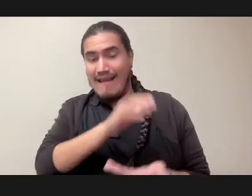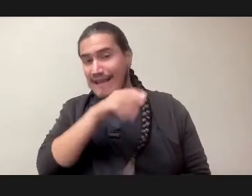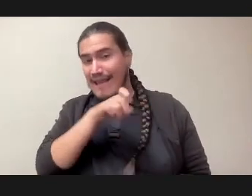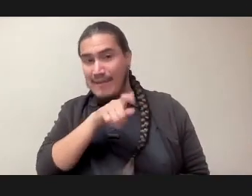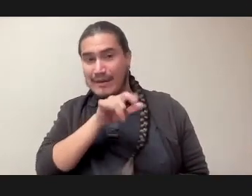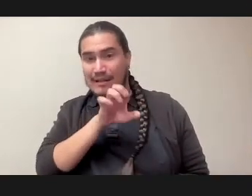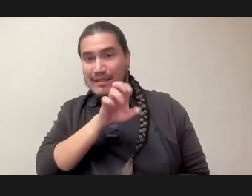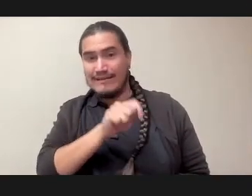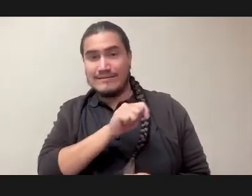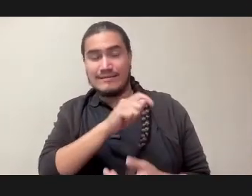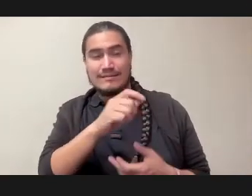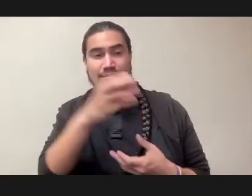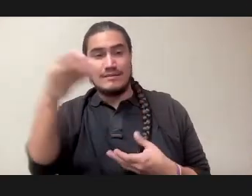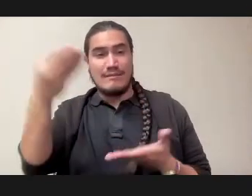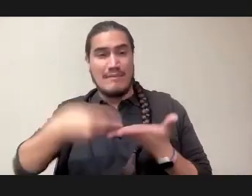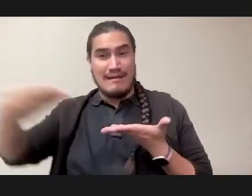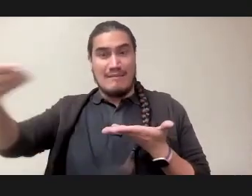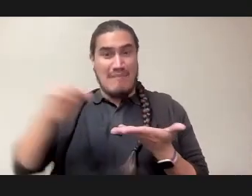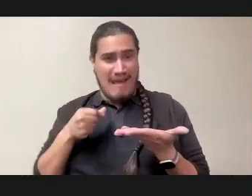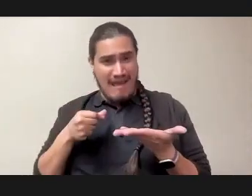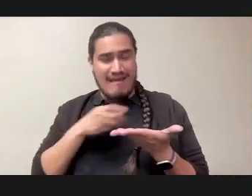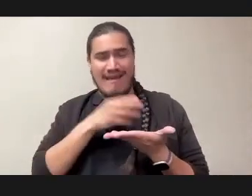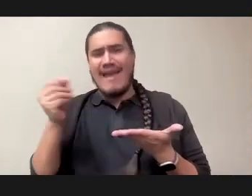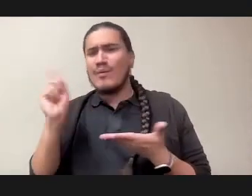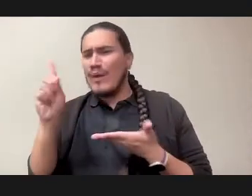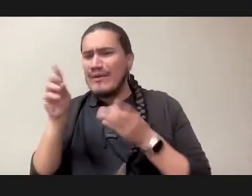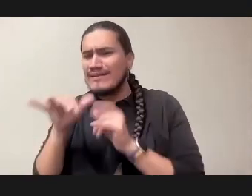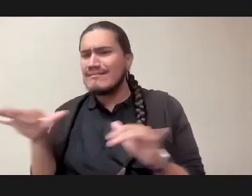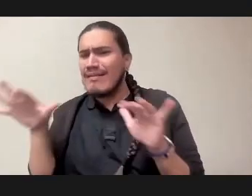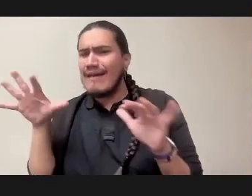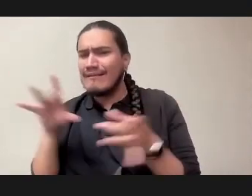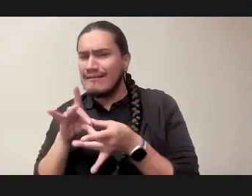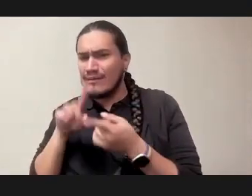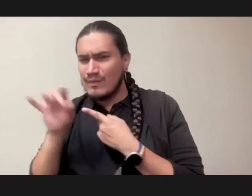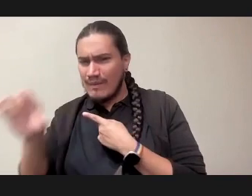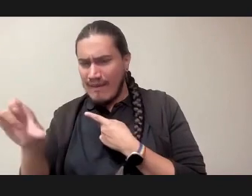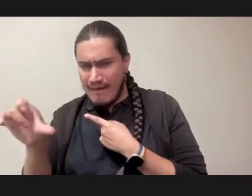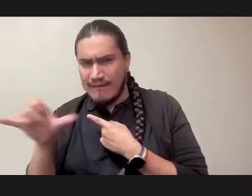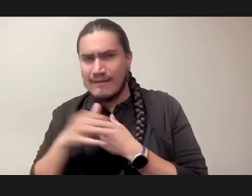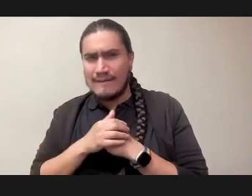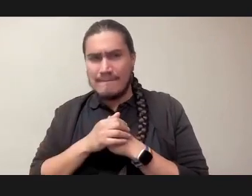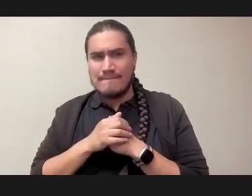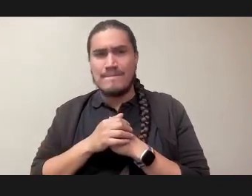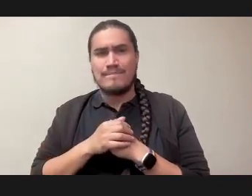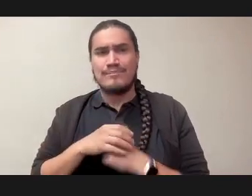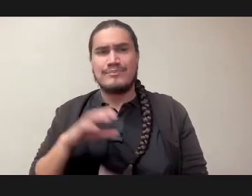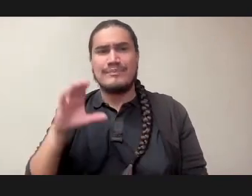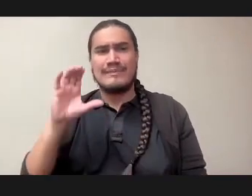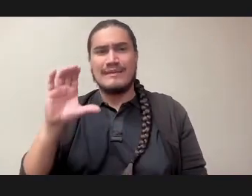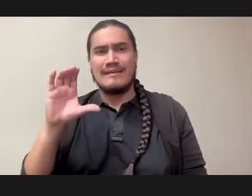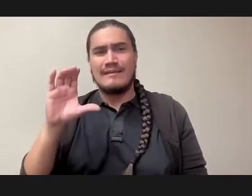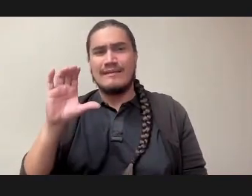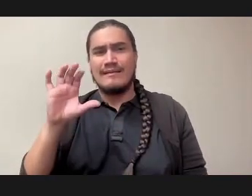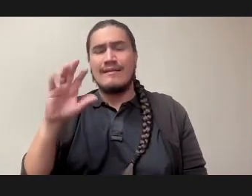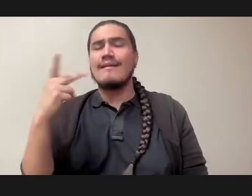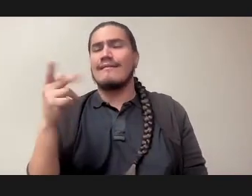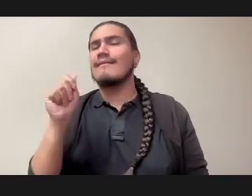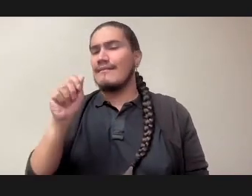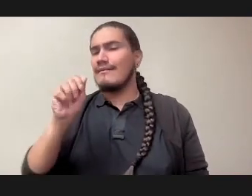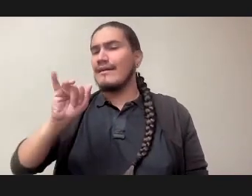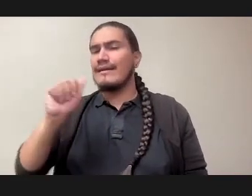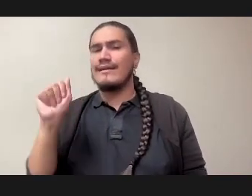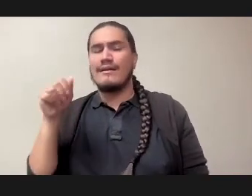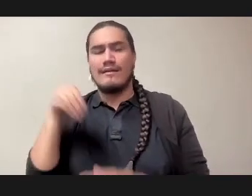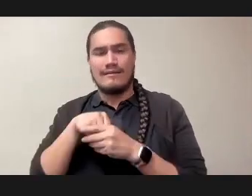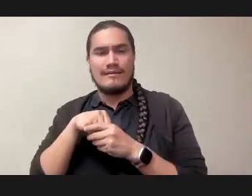fit into that? And a great example of this is the Agua Caliente ban of Cajilla Mission Indians in Palm Springs.